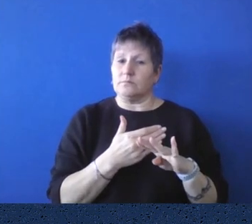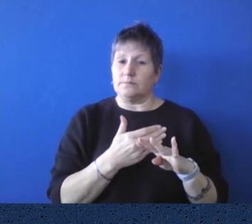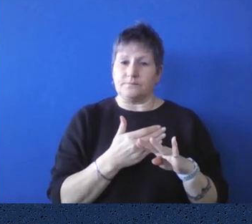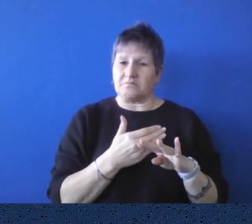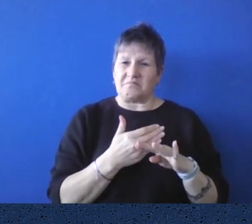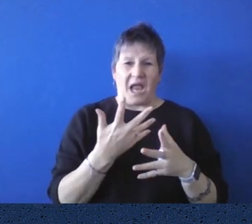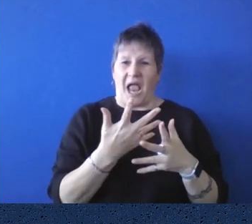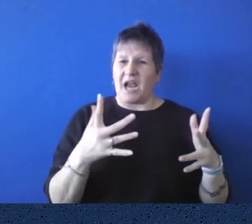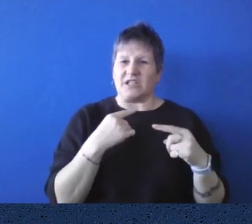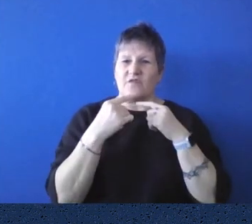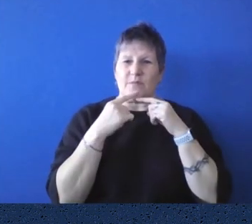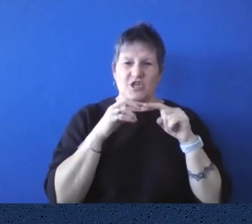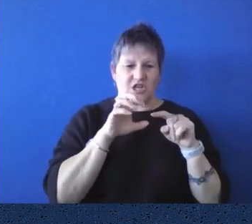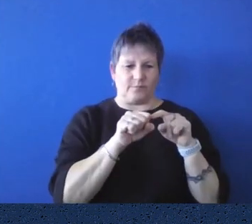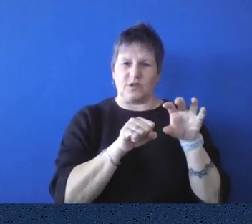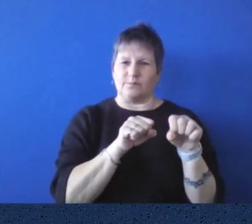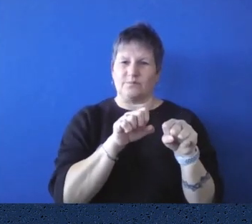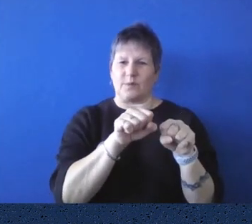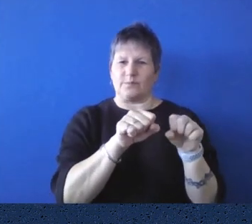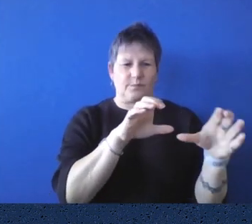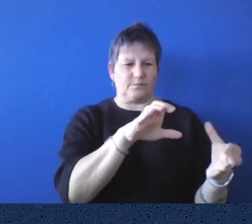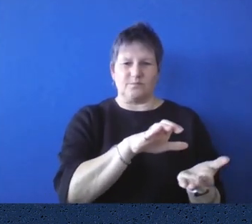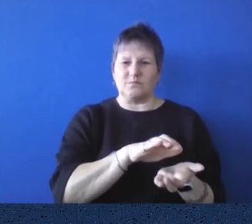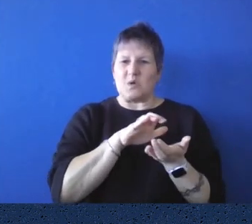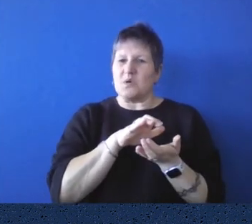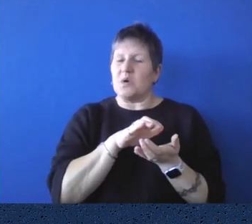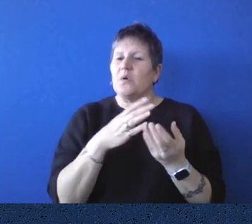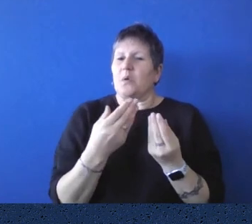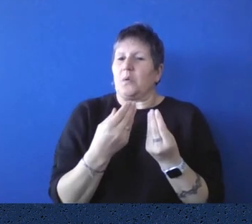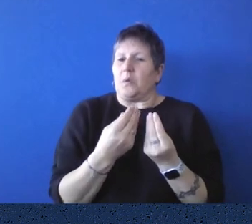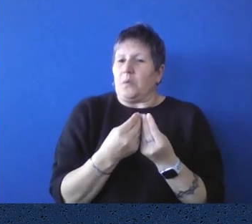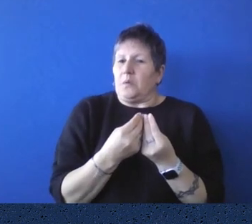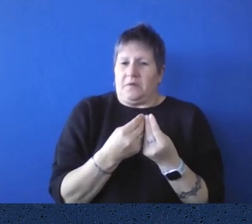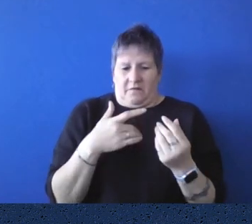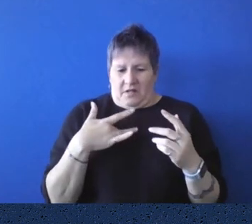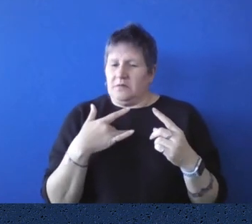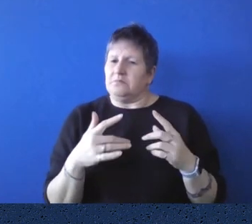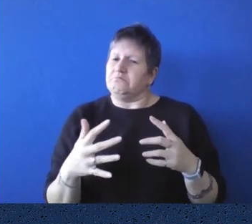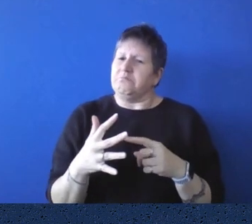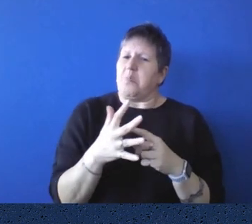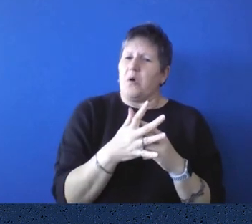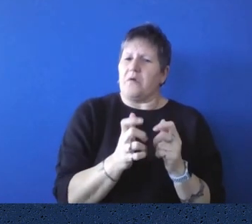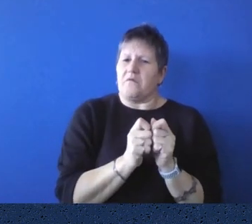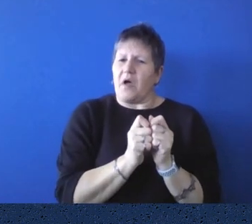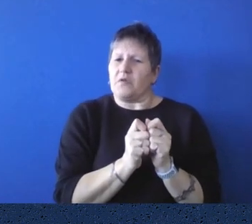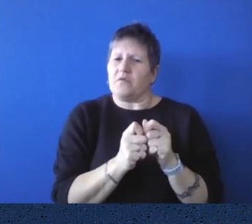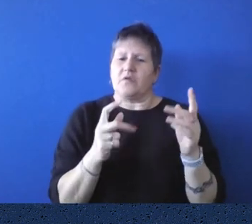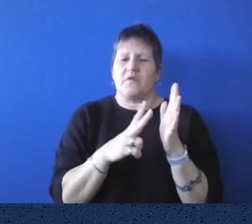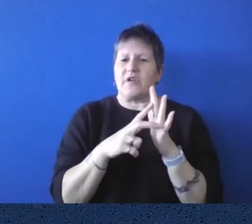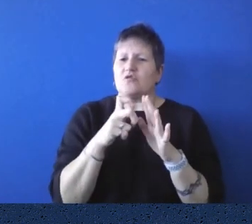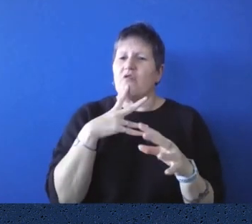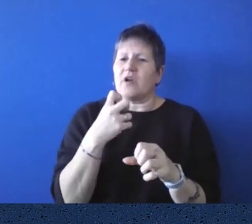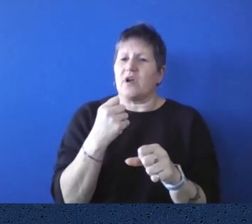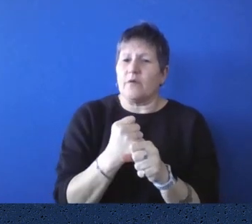information that's relevant to parliament, members of parliament, the state of Victoria, Victorian government,